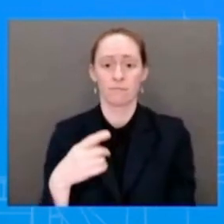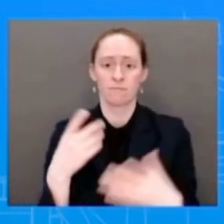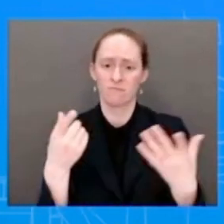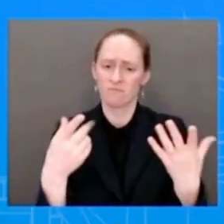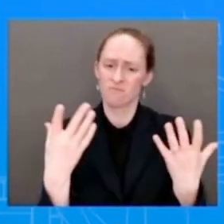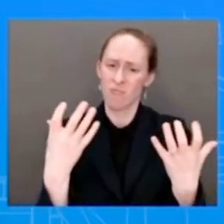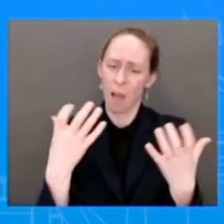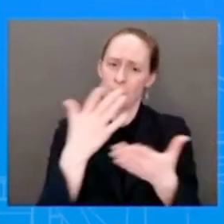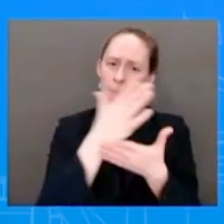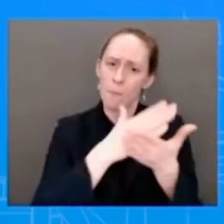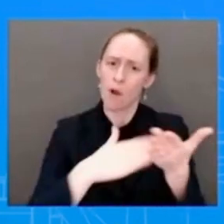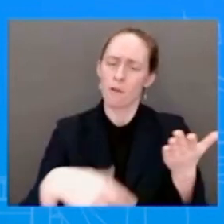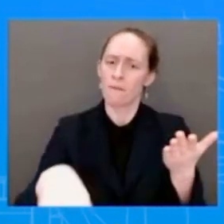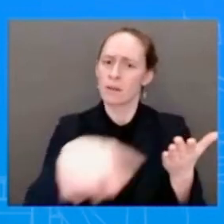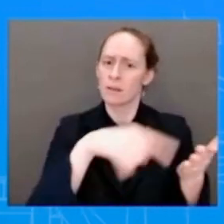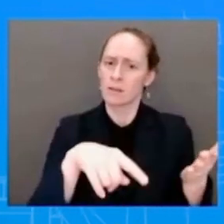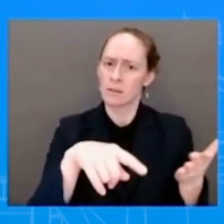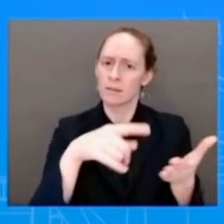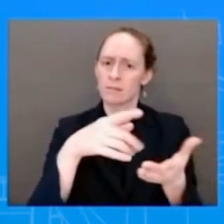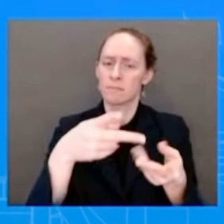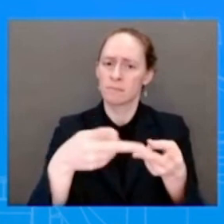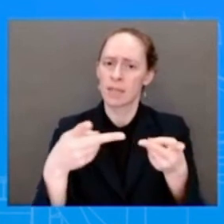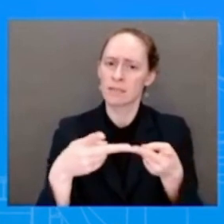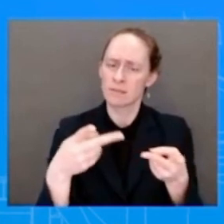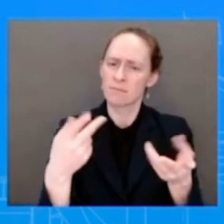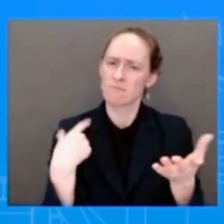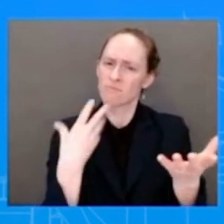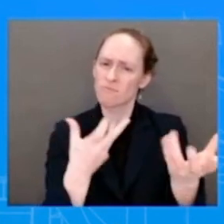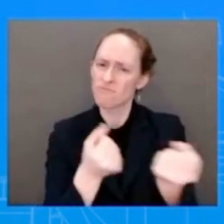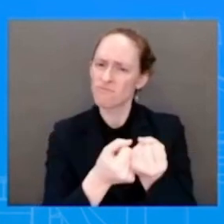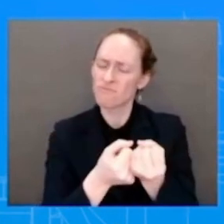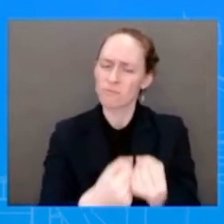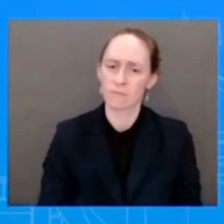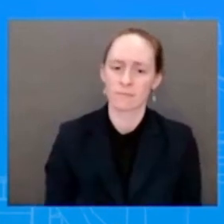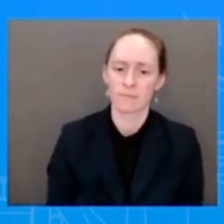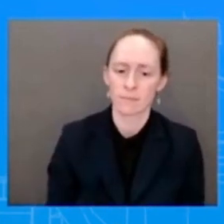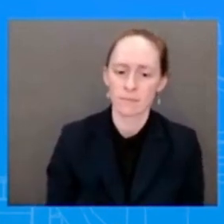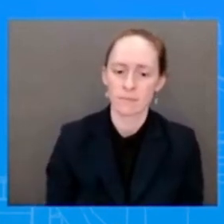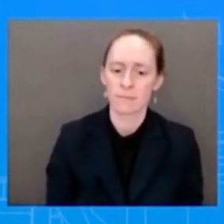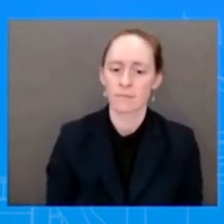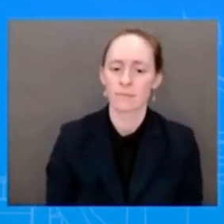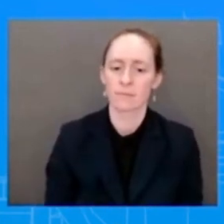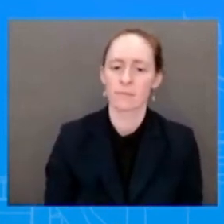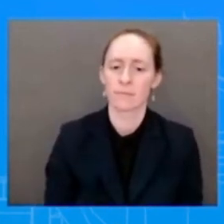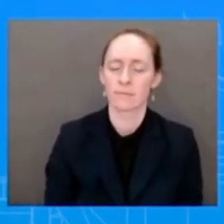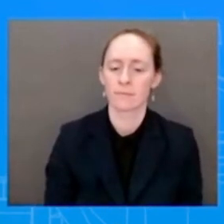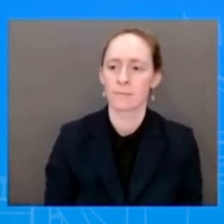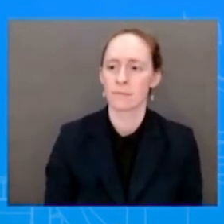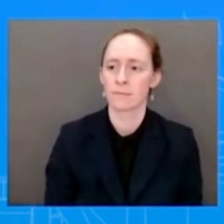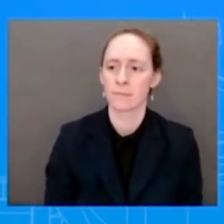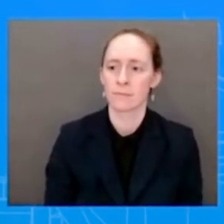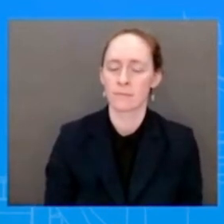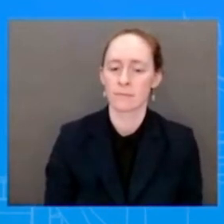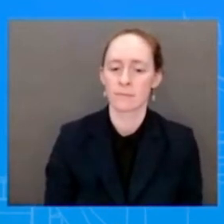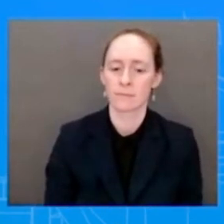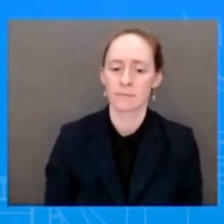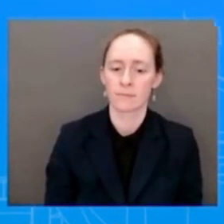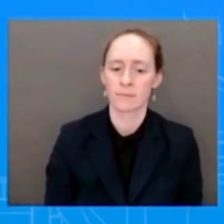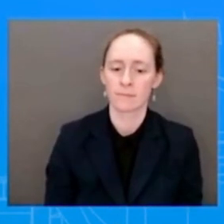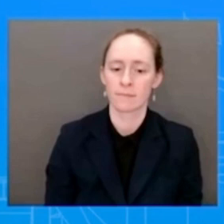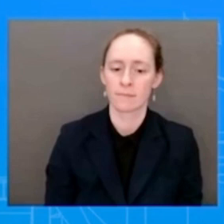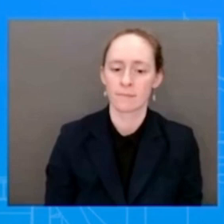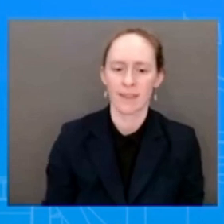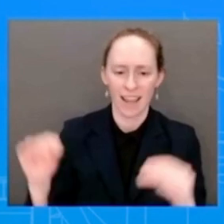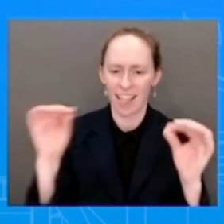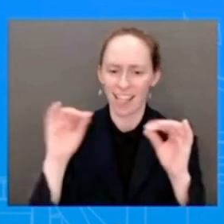Okay, Aqiu. Press. Thank you, Corinne. Just a quick follow-up on Nadia's question and then an immigration question. I'm sorry. No, it's okay. It's okay.